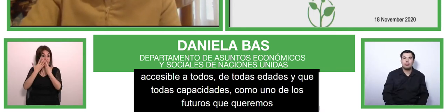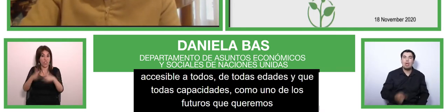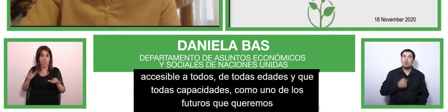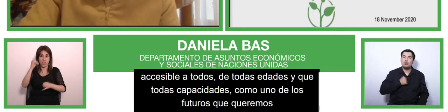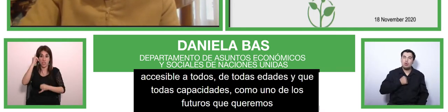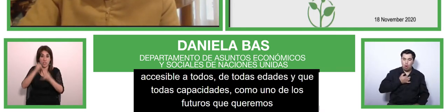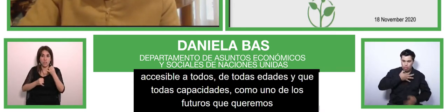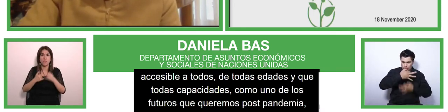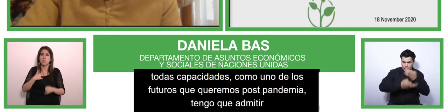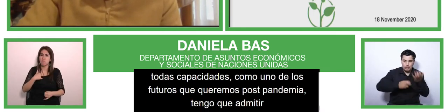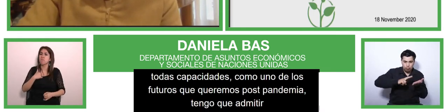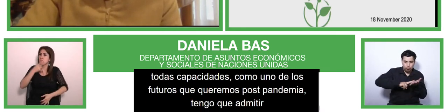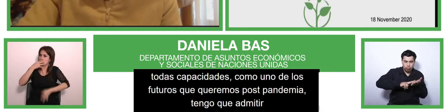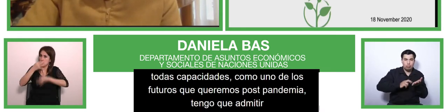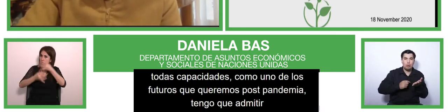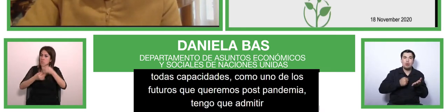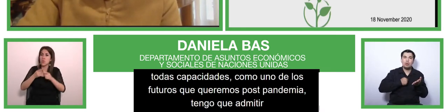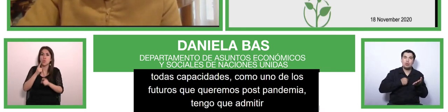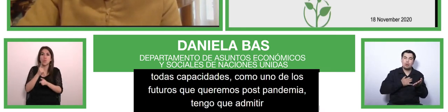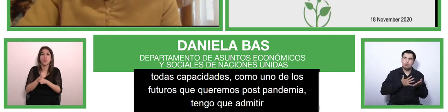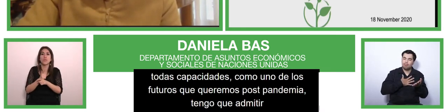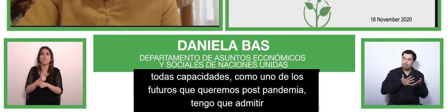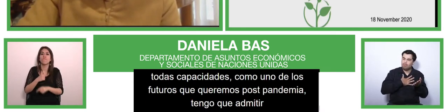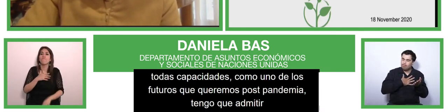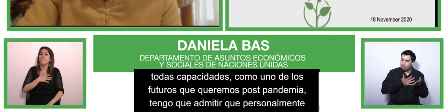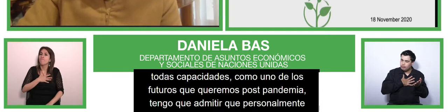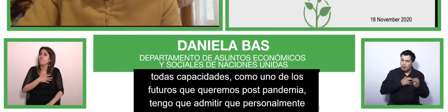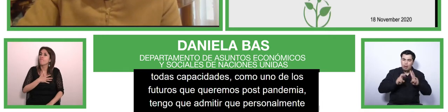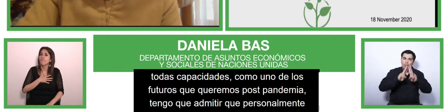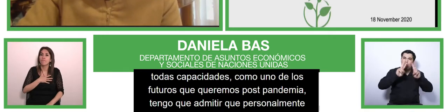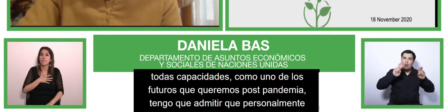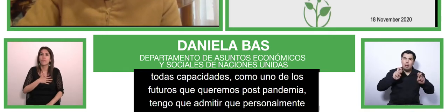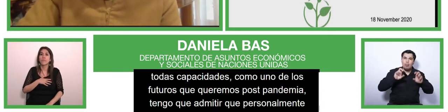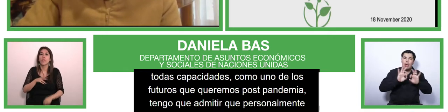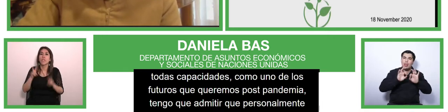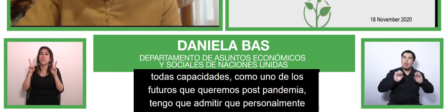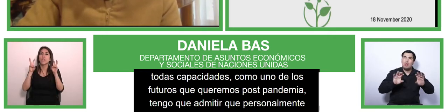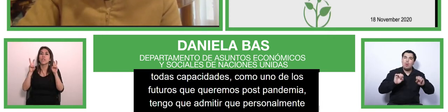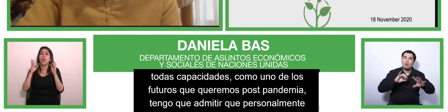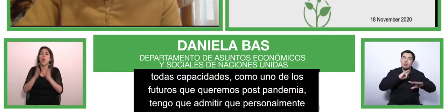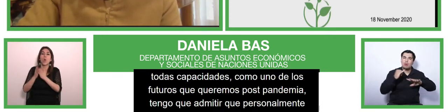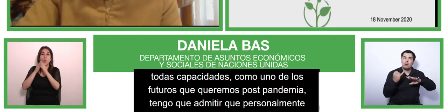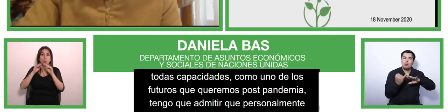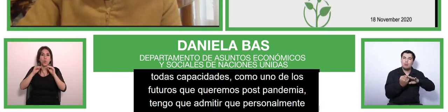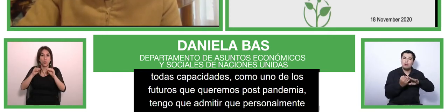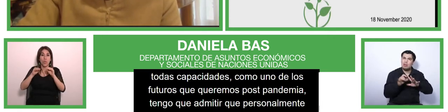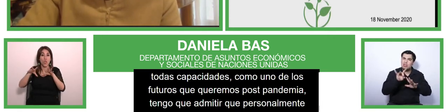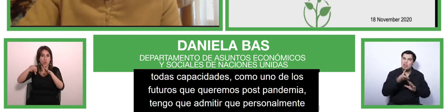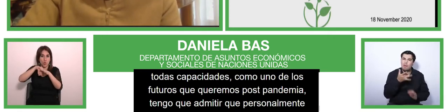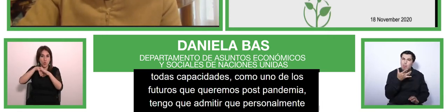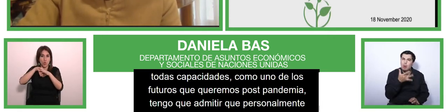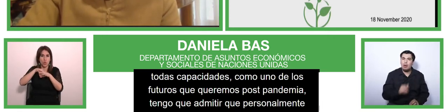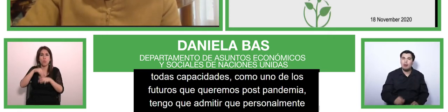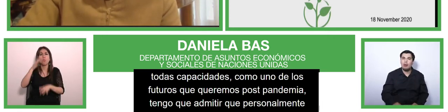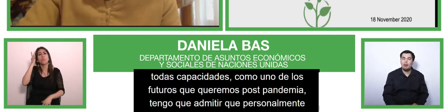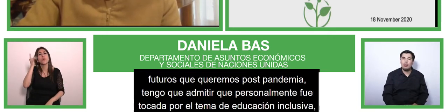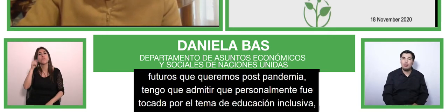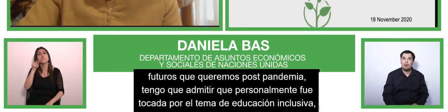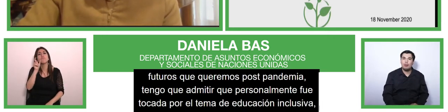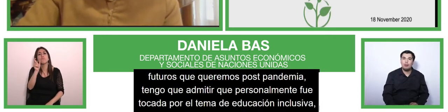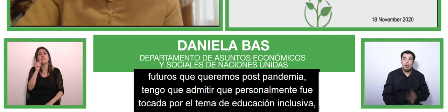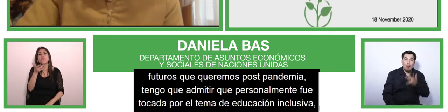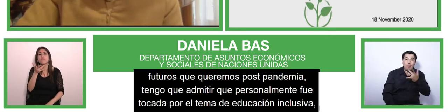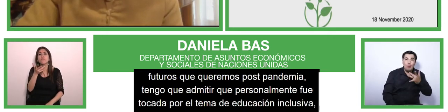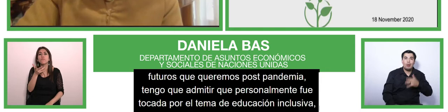by the topic of inclusive education and you know why because it brought me back of